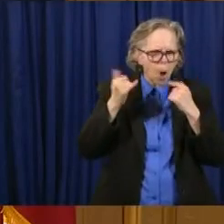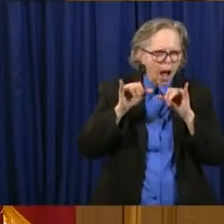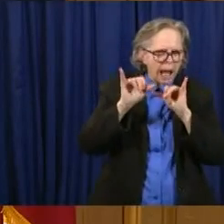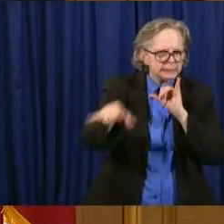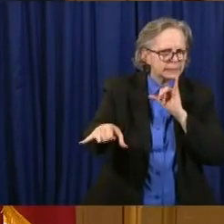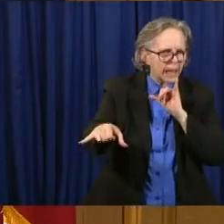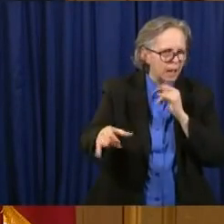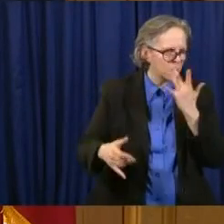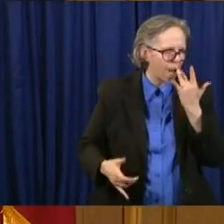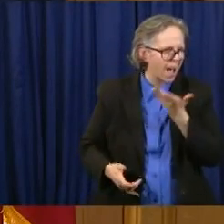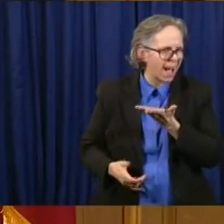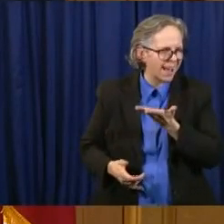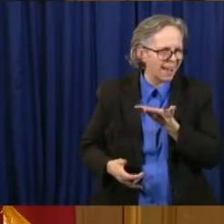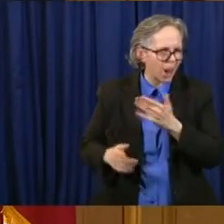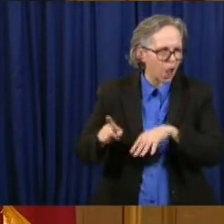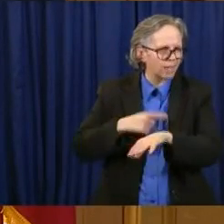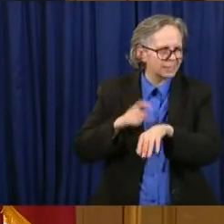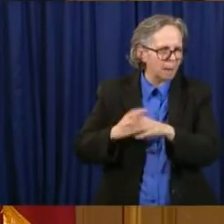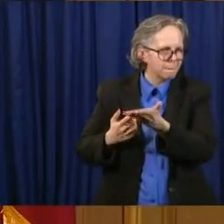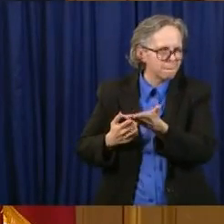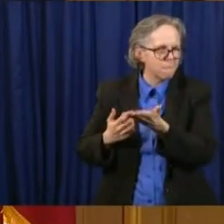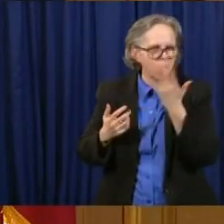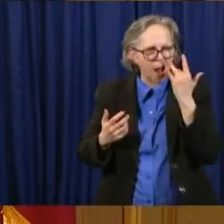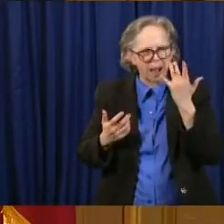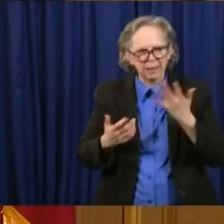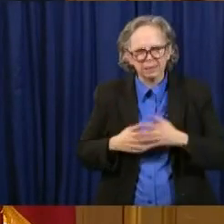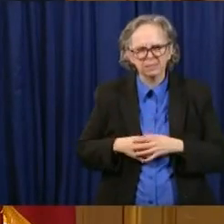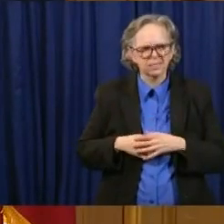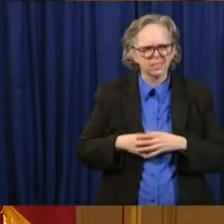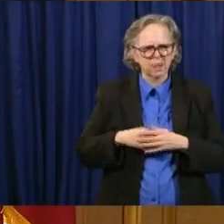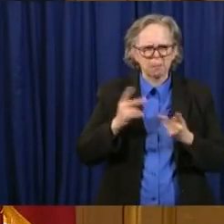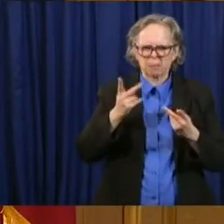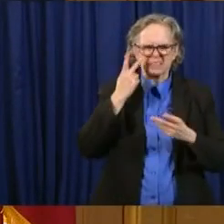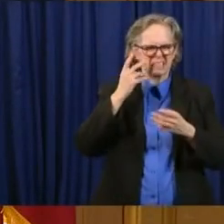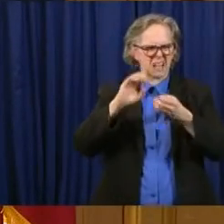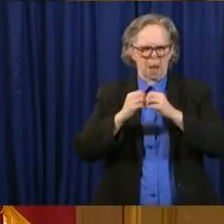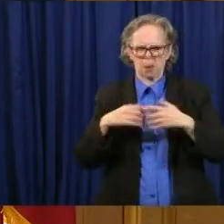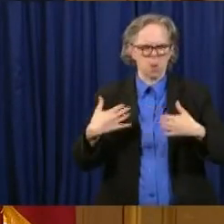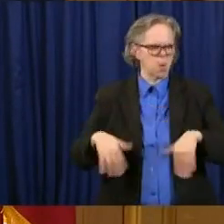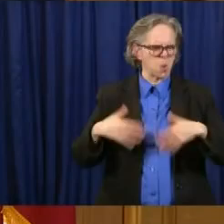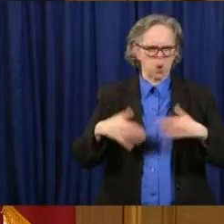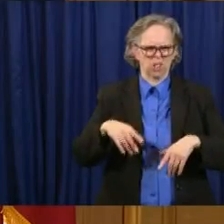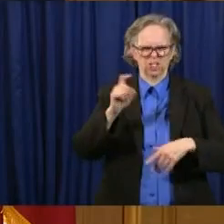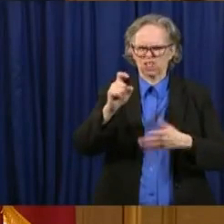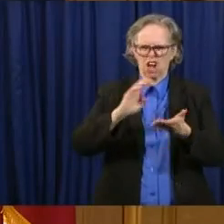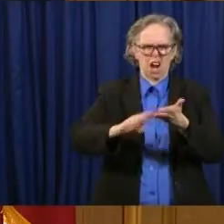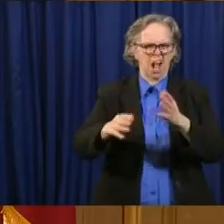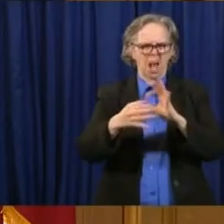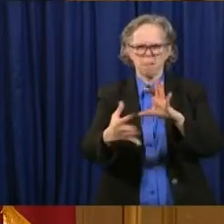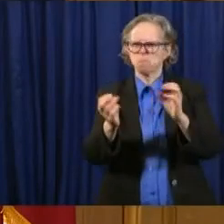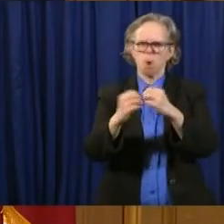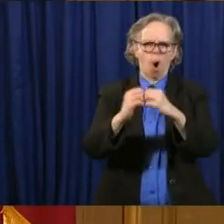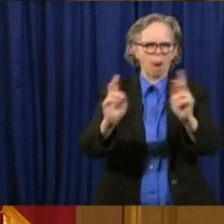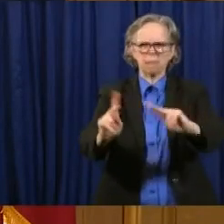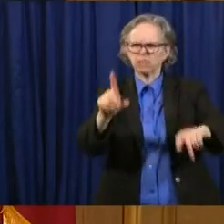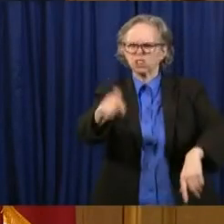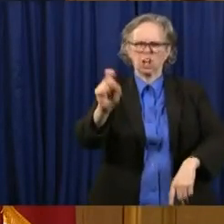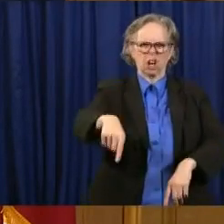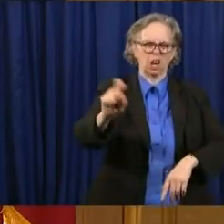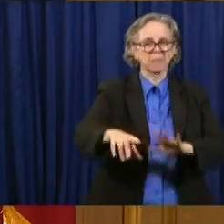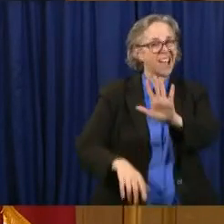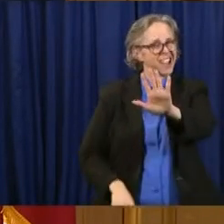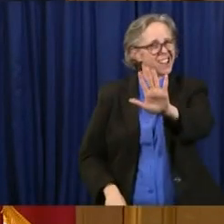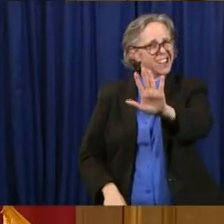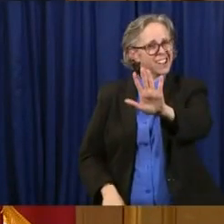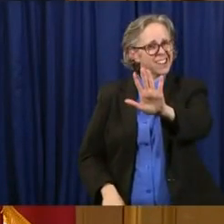people can look at the numbers and say, gee, could release X number of people. But as governor, I have the